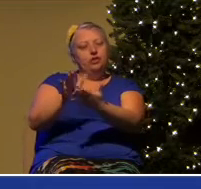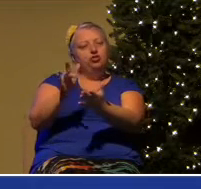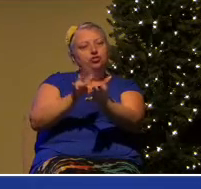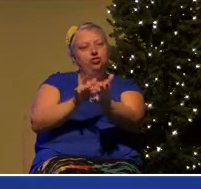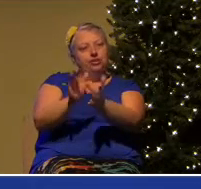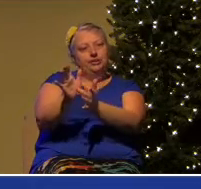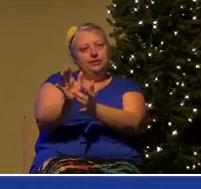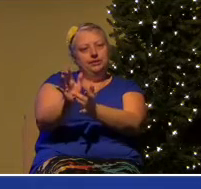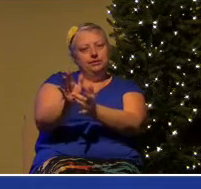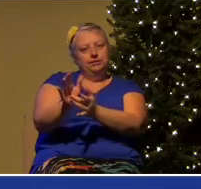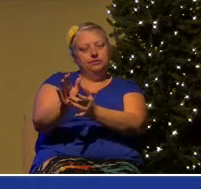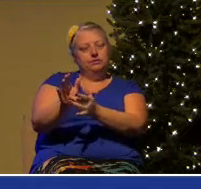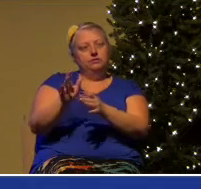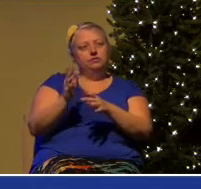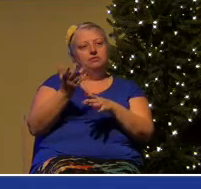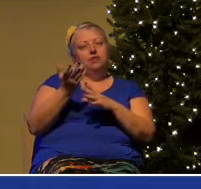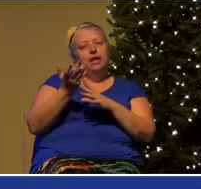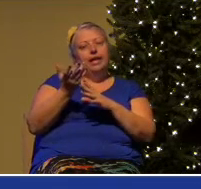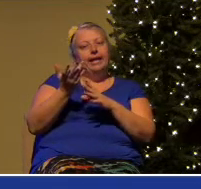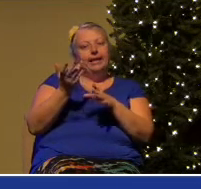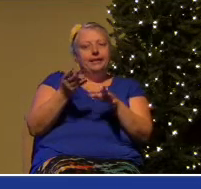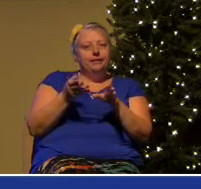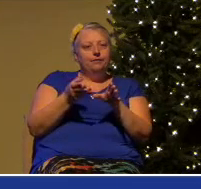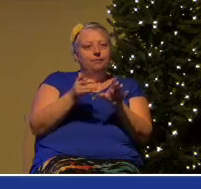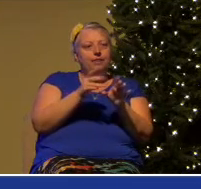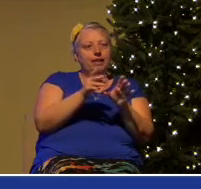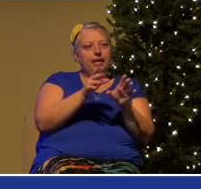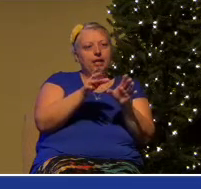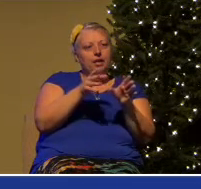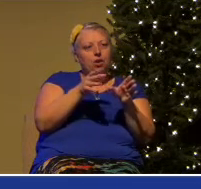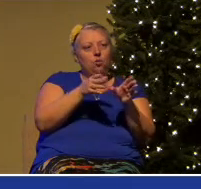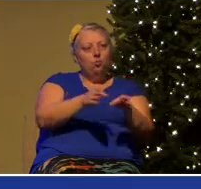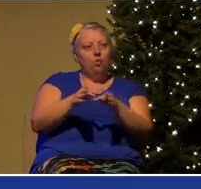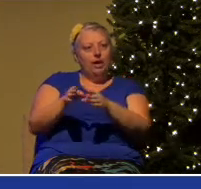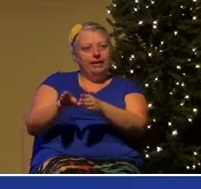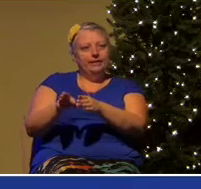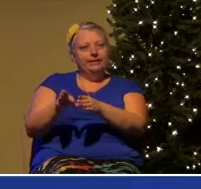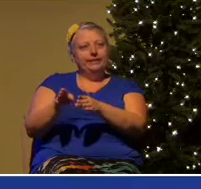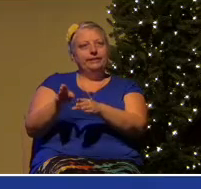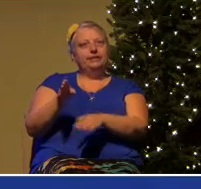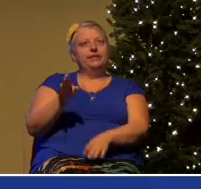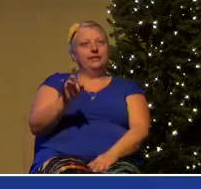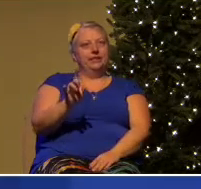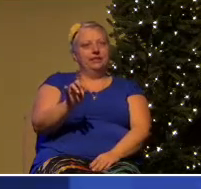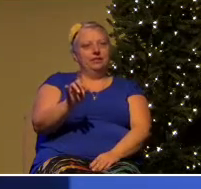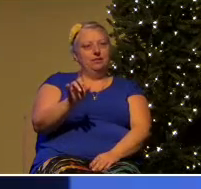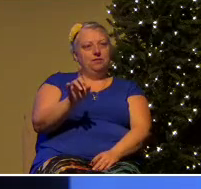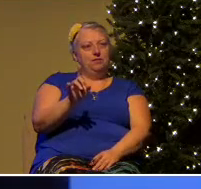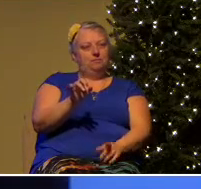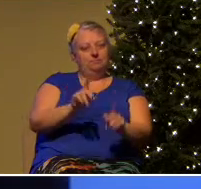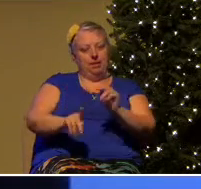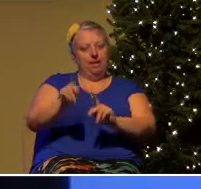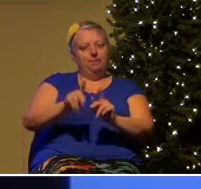context of the needs people face. Now, you know, my favorite method is